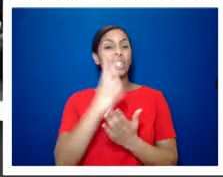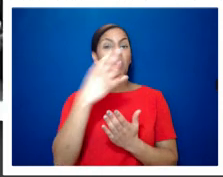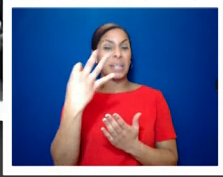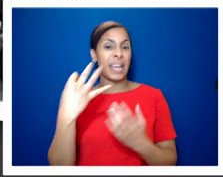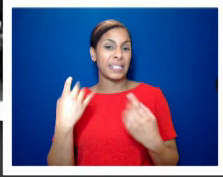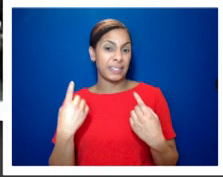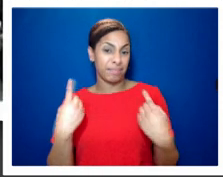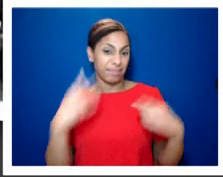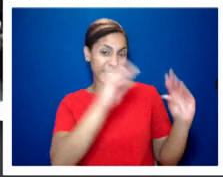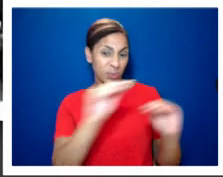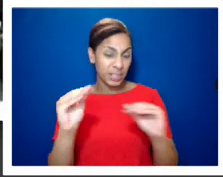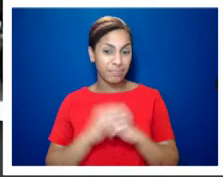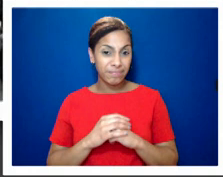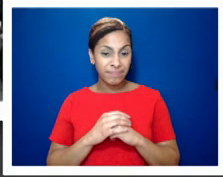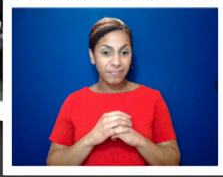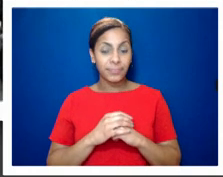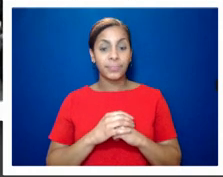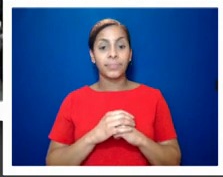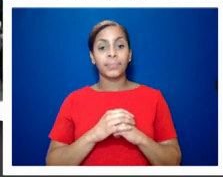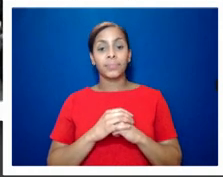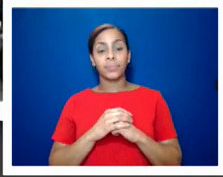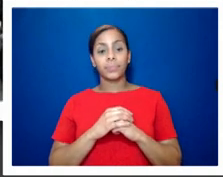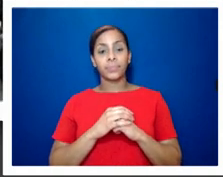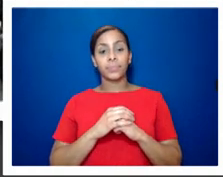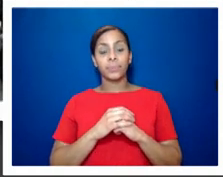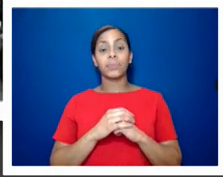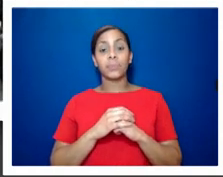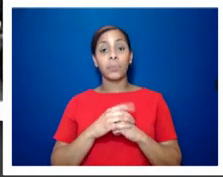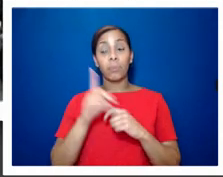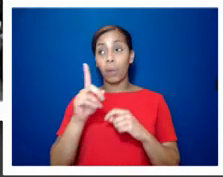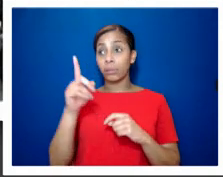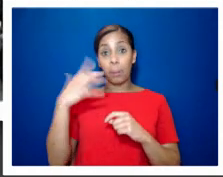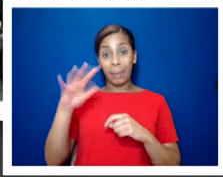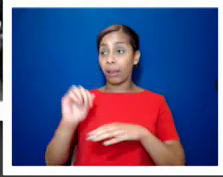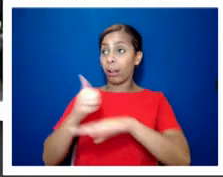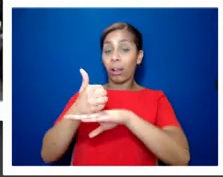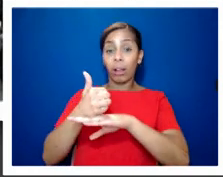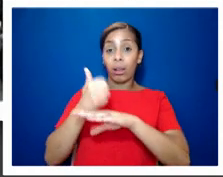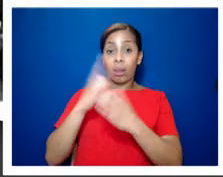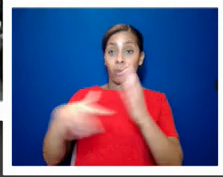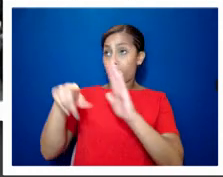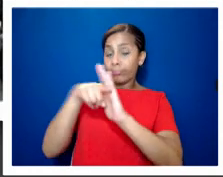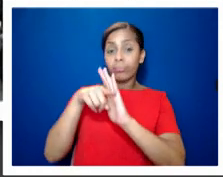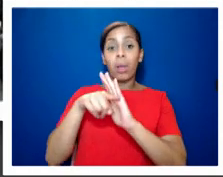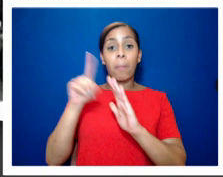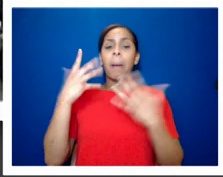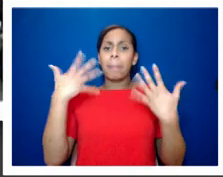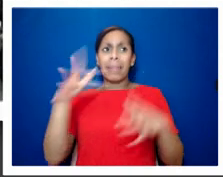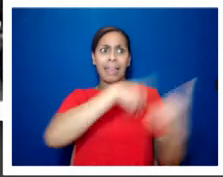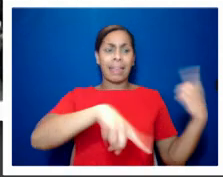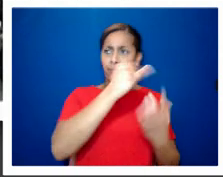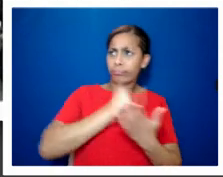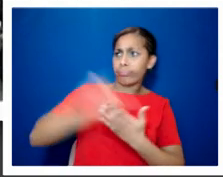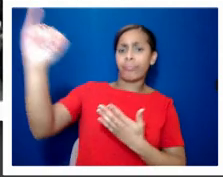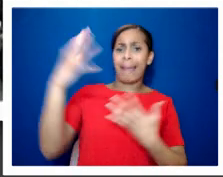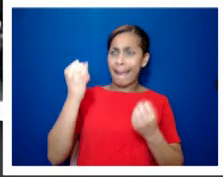but it didn't happen without a great deal of opposition this photo is taken from a demonstration called never going underground